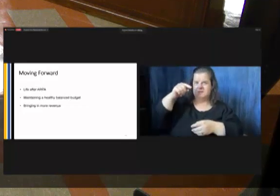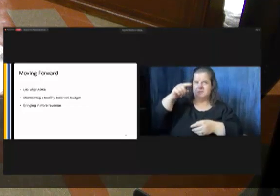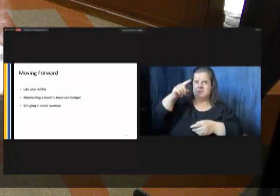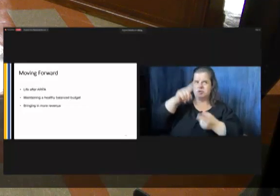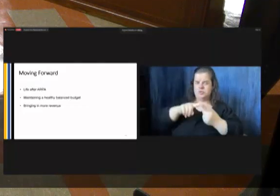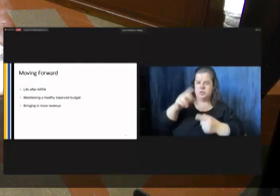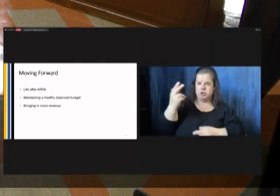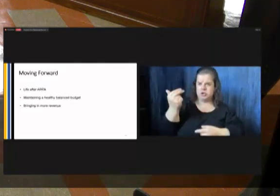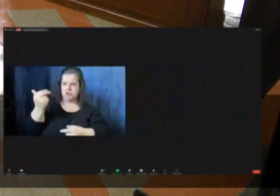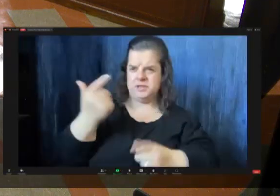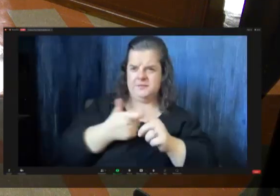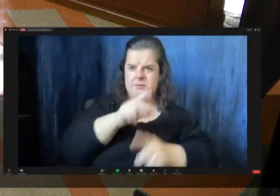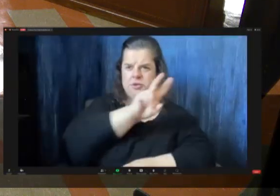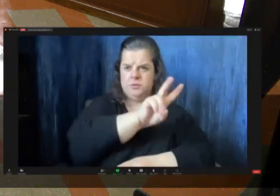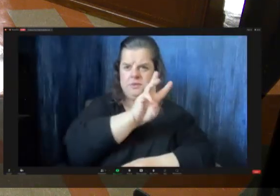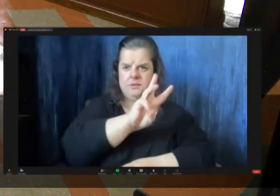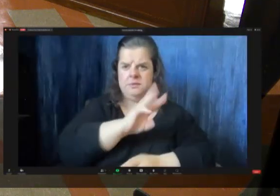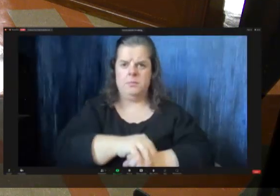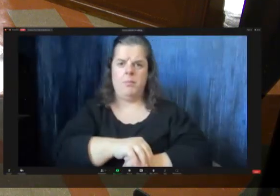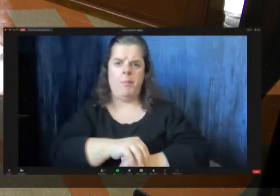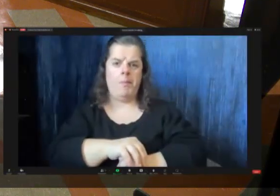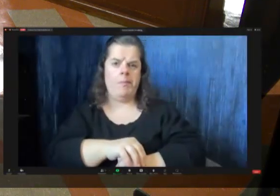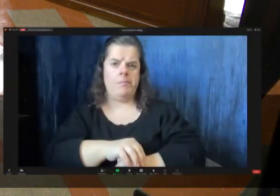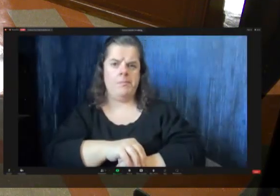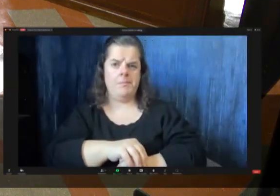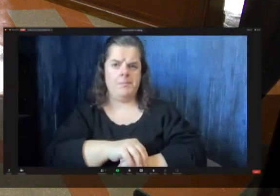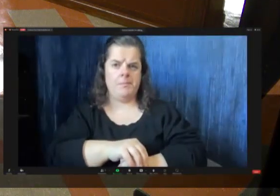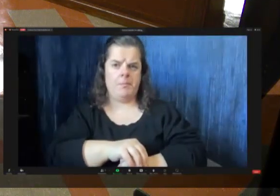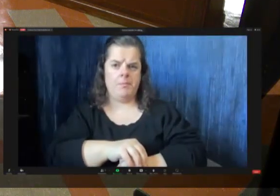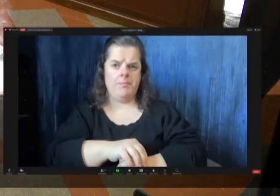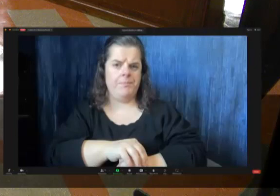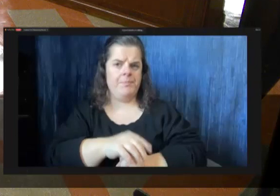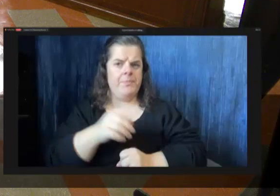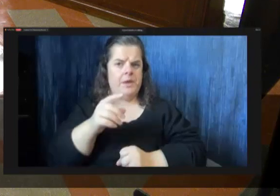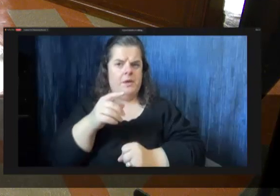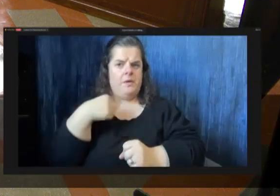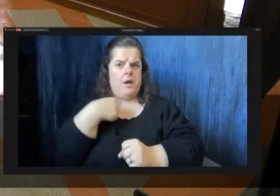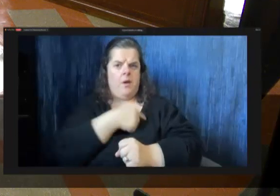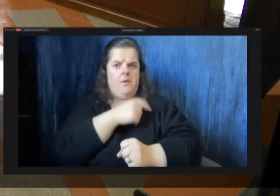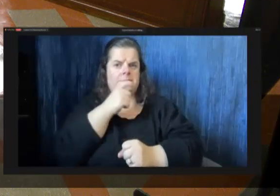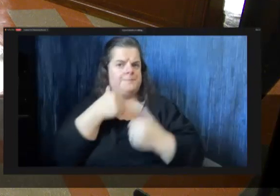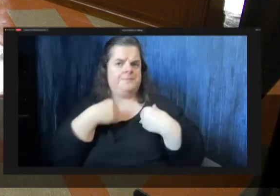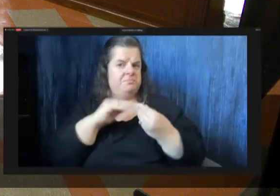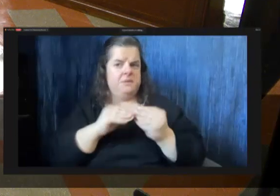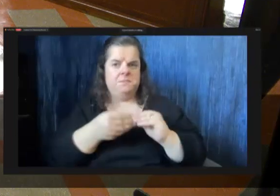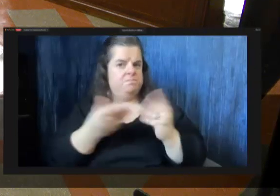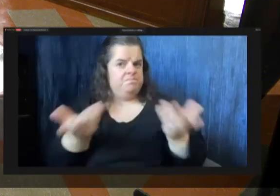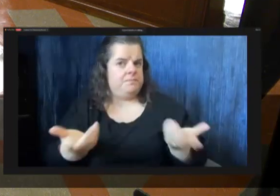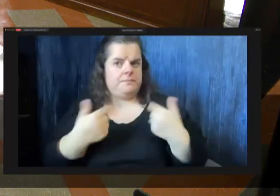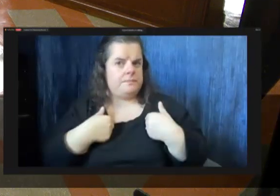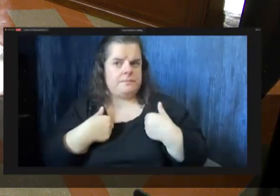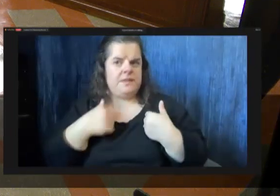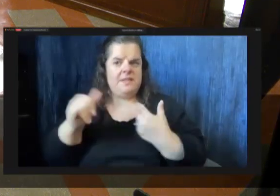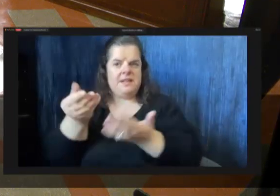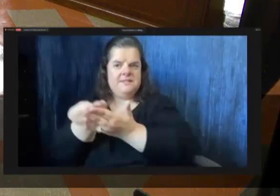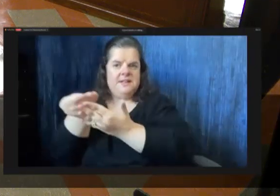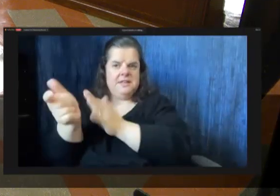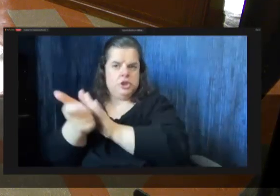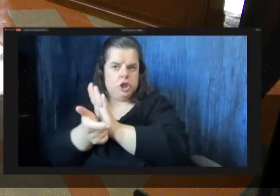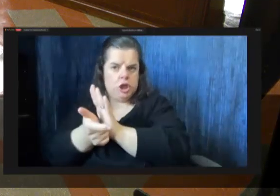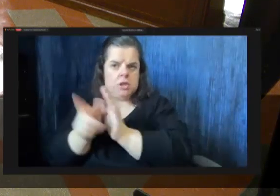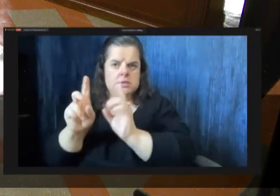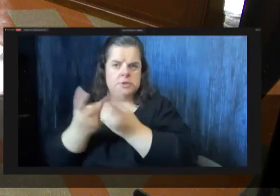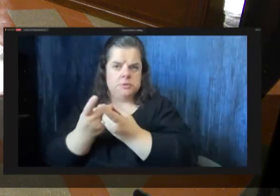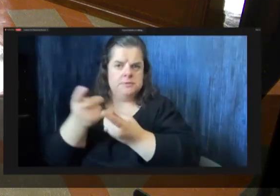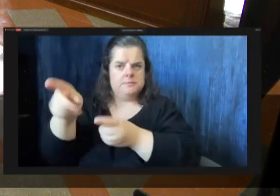oh yeah so we don't we wouldn't have that you wouldn't have that figure i i don't have that finance or the law department might be able to answer